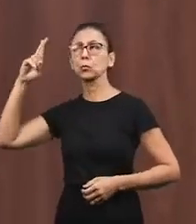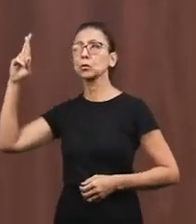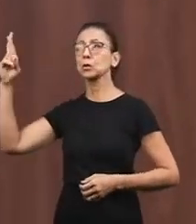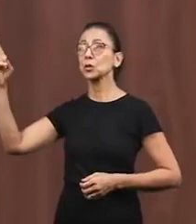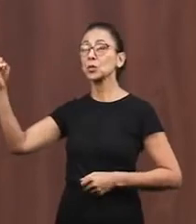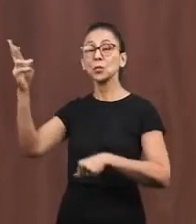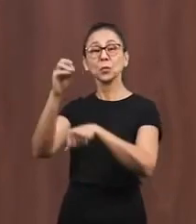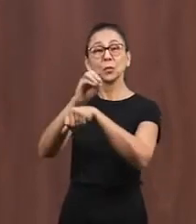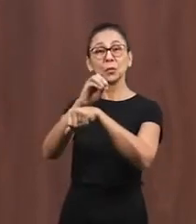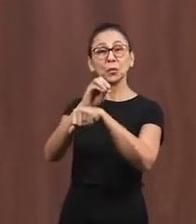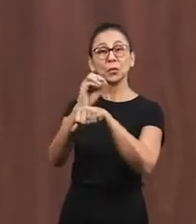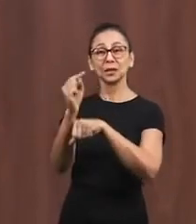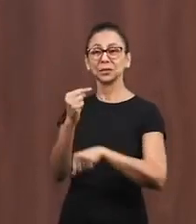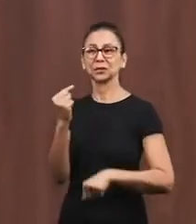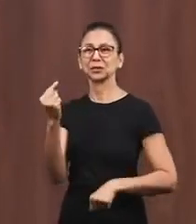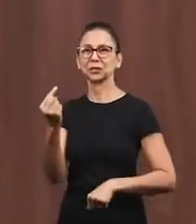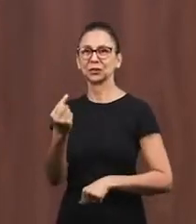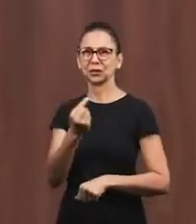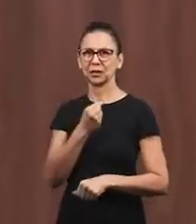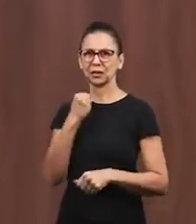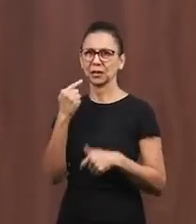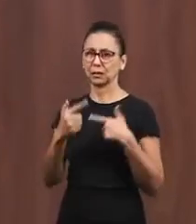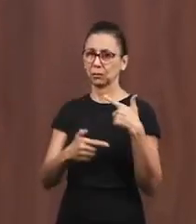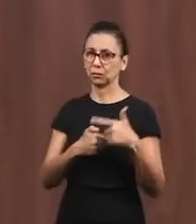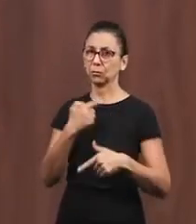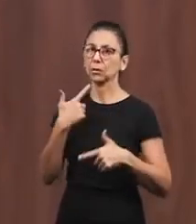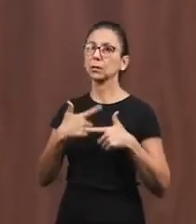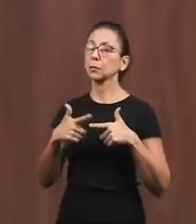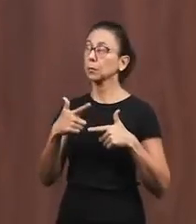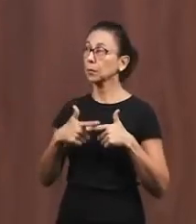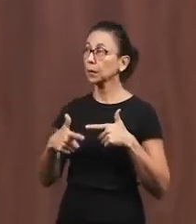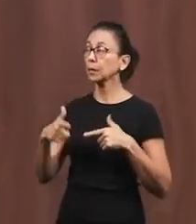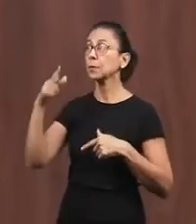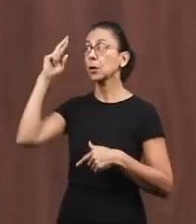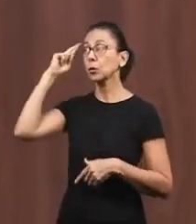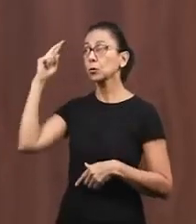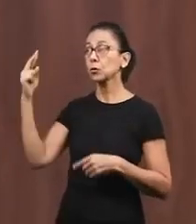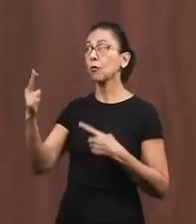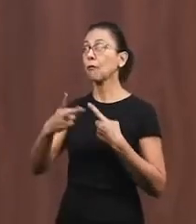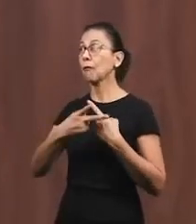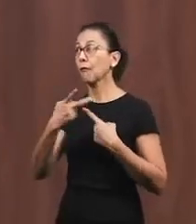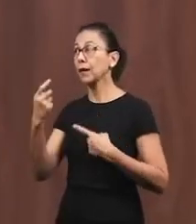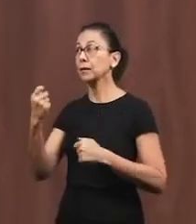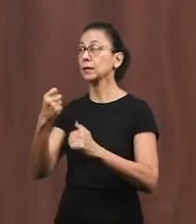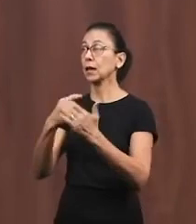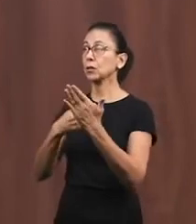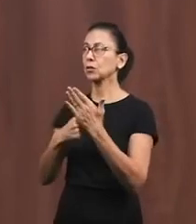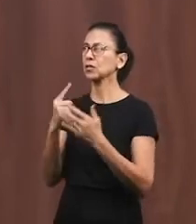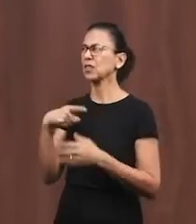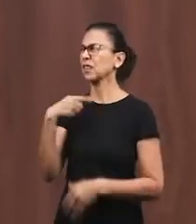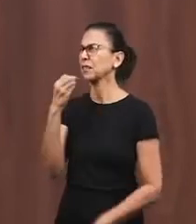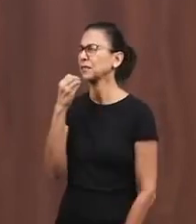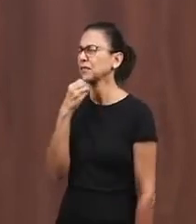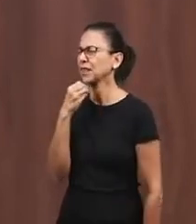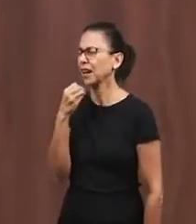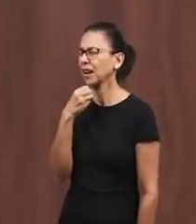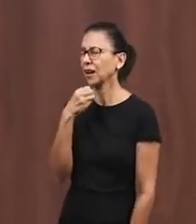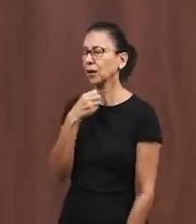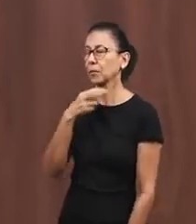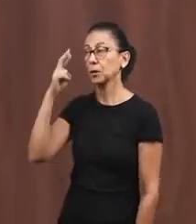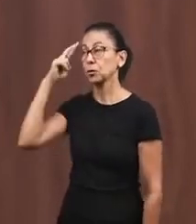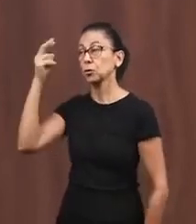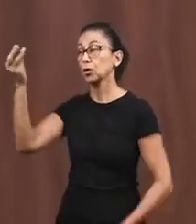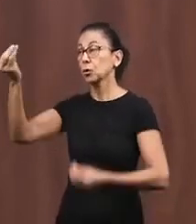because you take care of us and you win all our battles and we know that we are